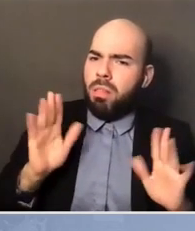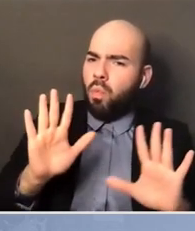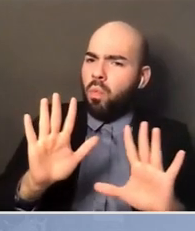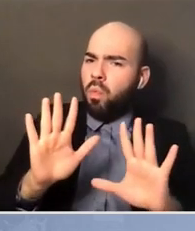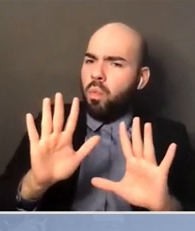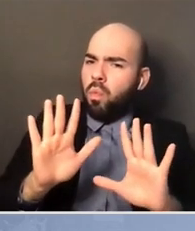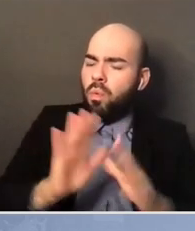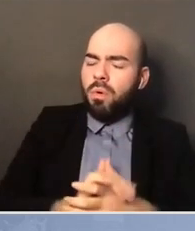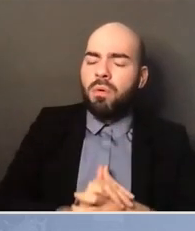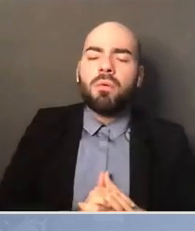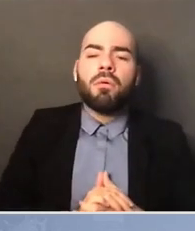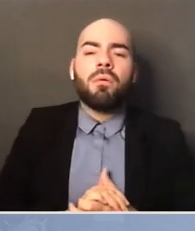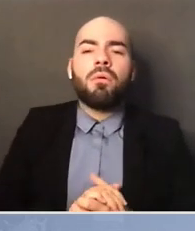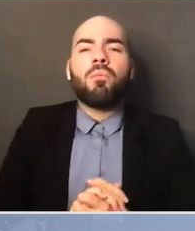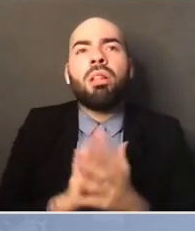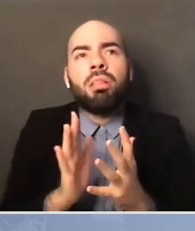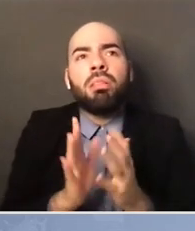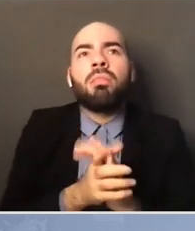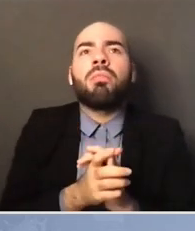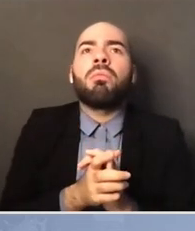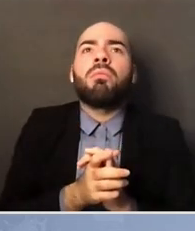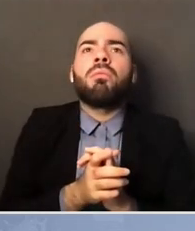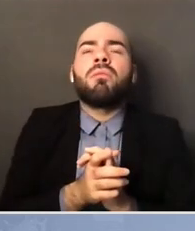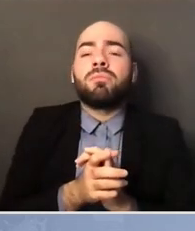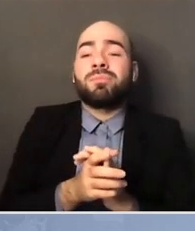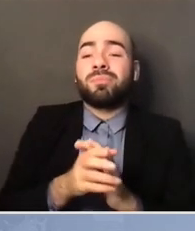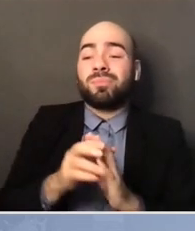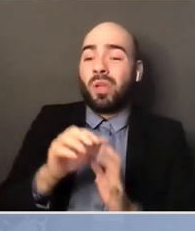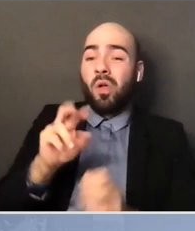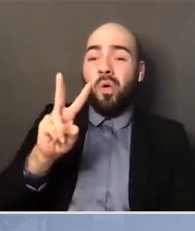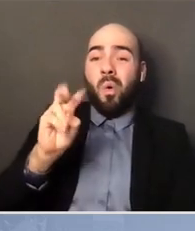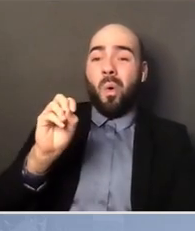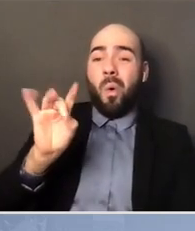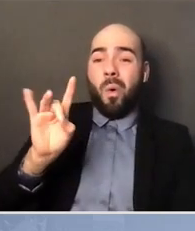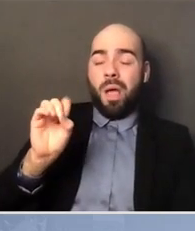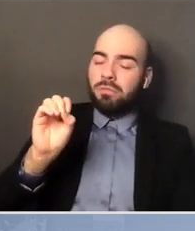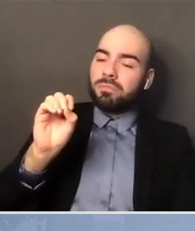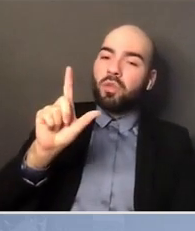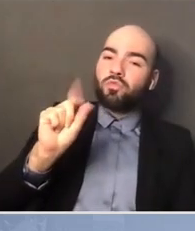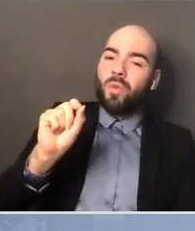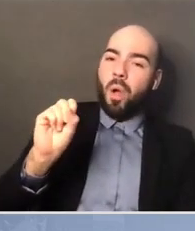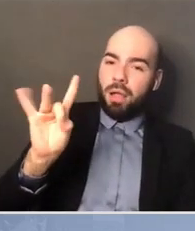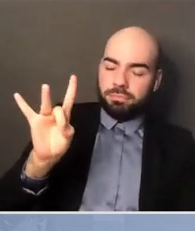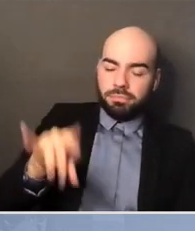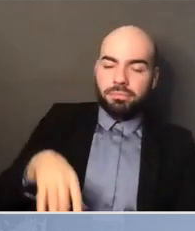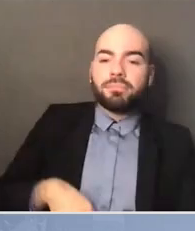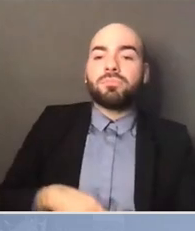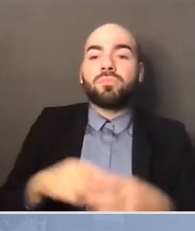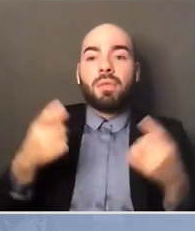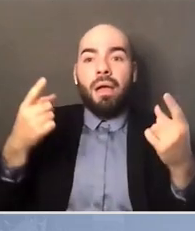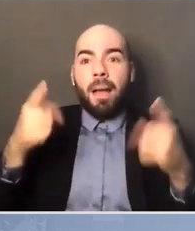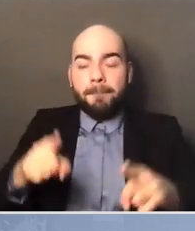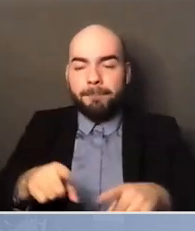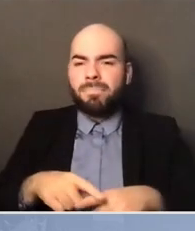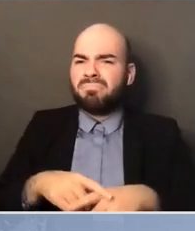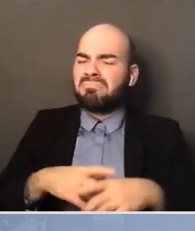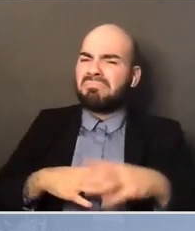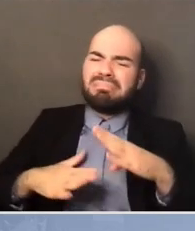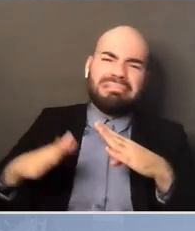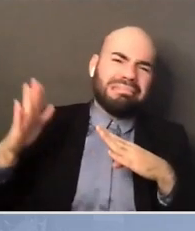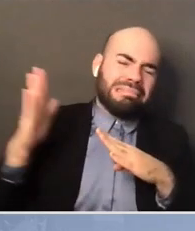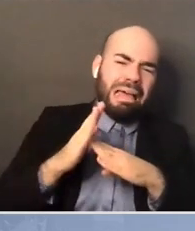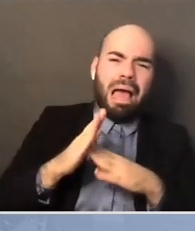in 08, when I was elected, we had the highest African-American turnout